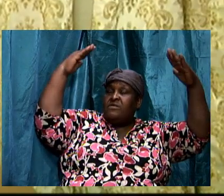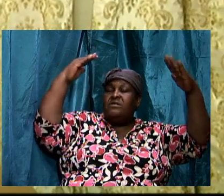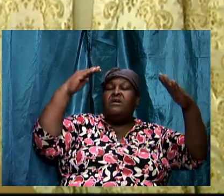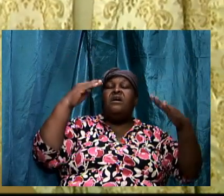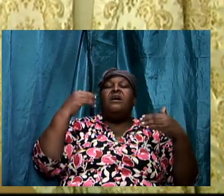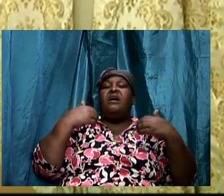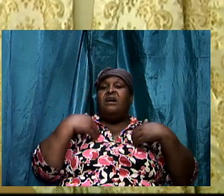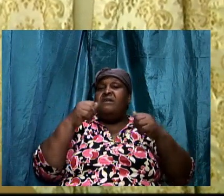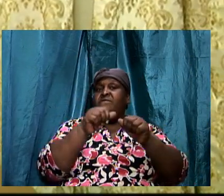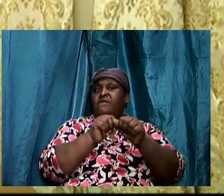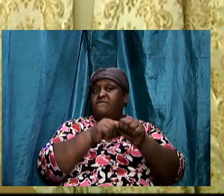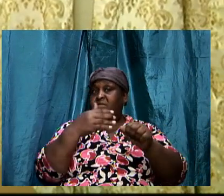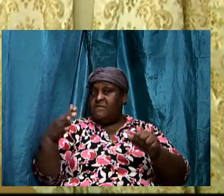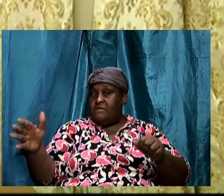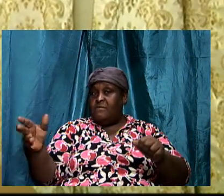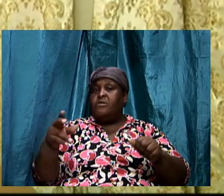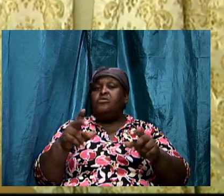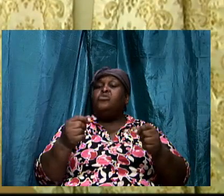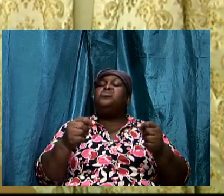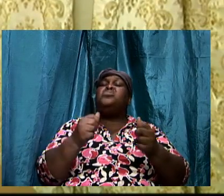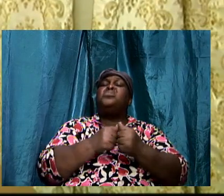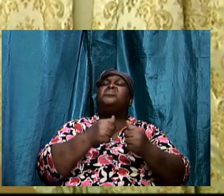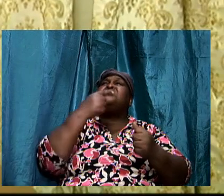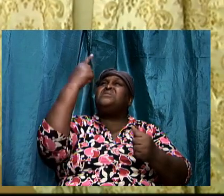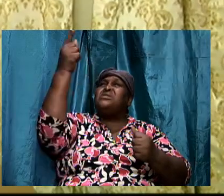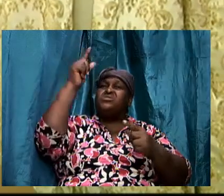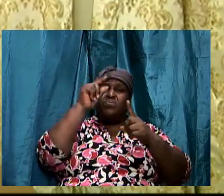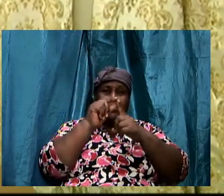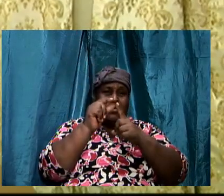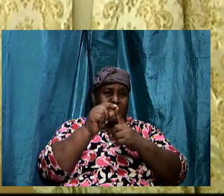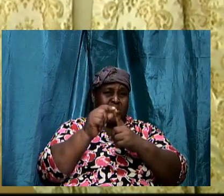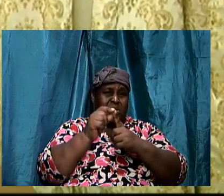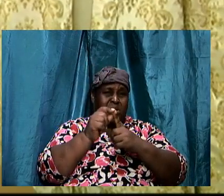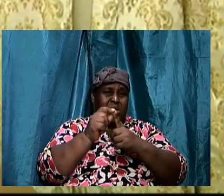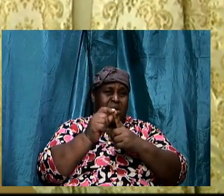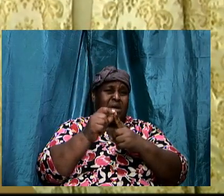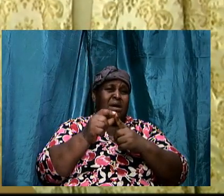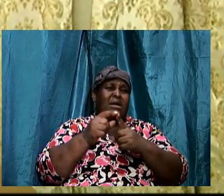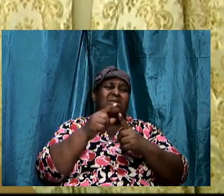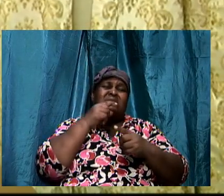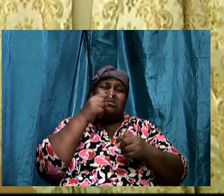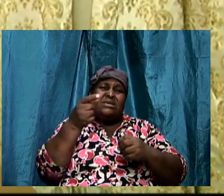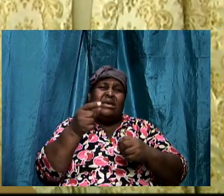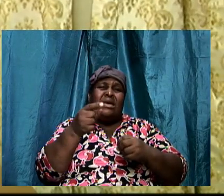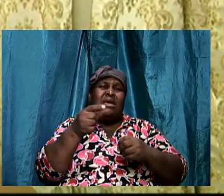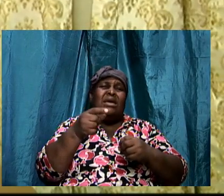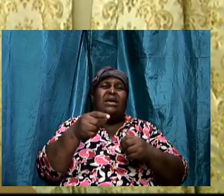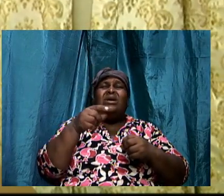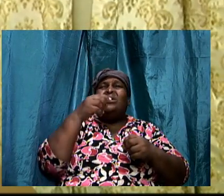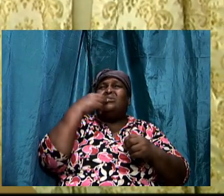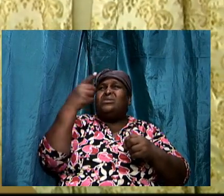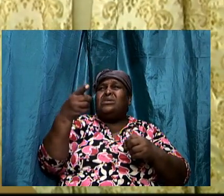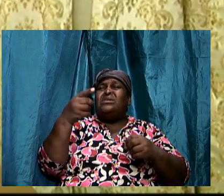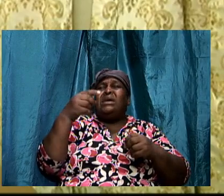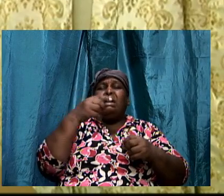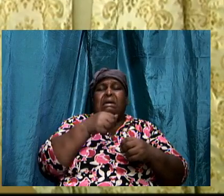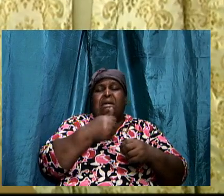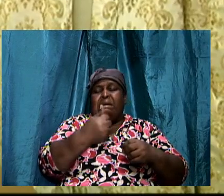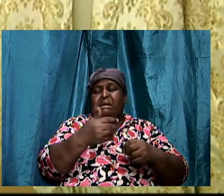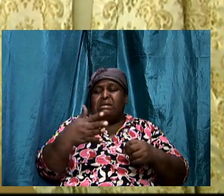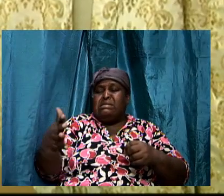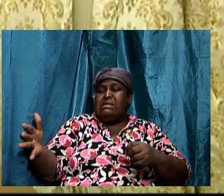Because He has to be able to back up anything that